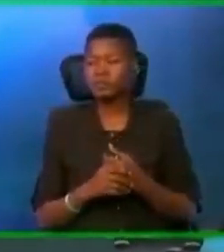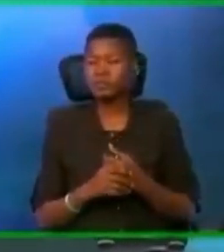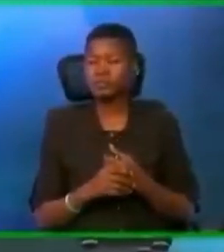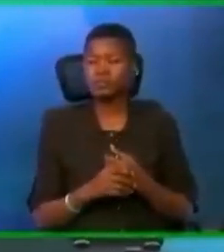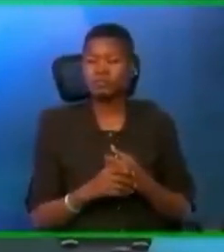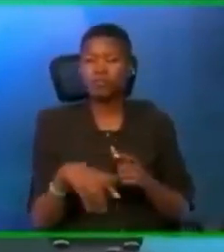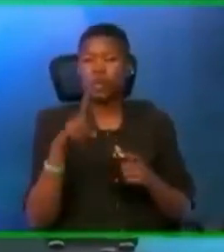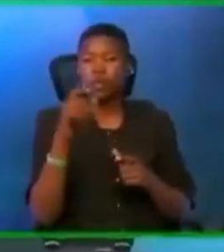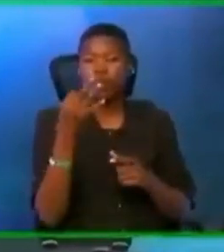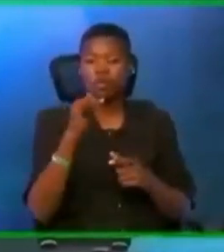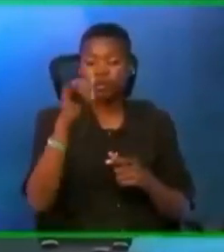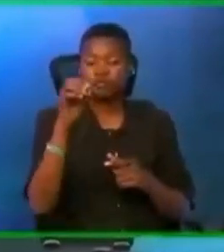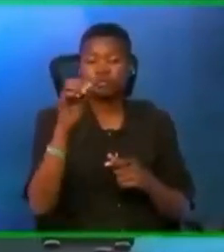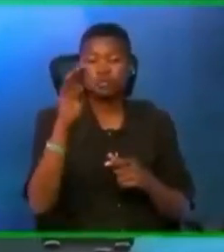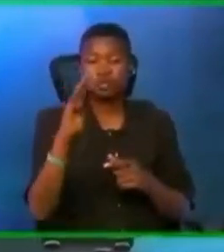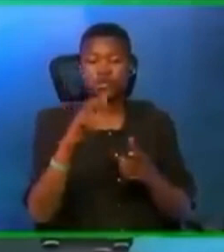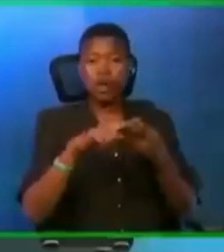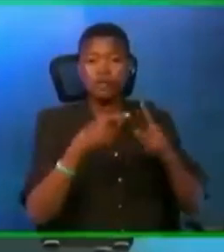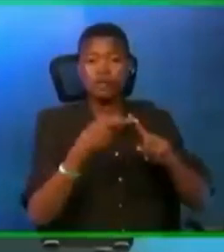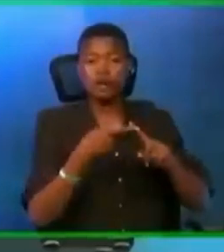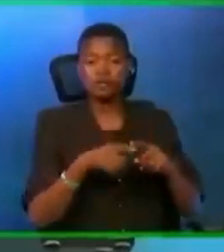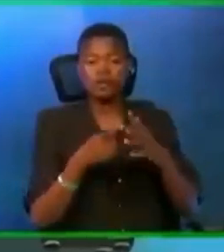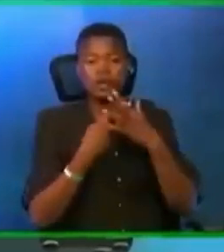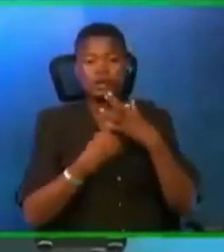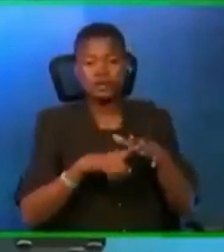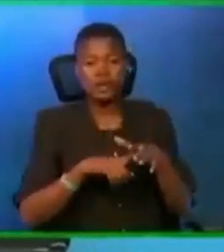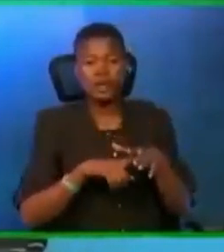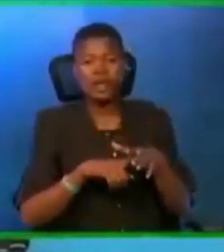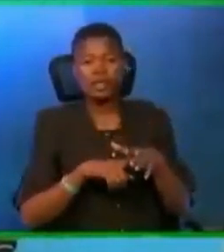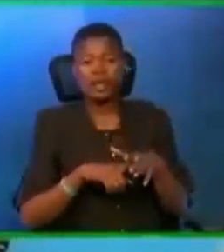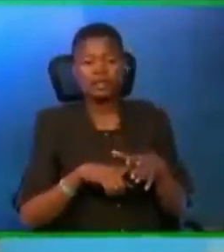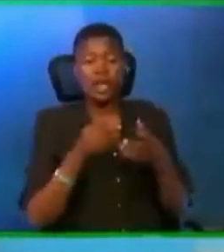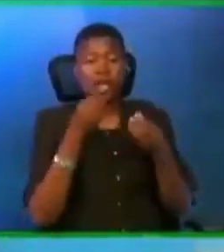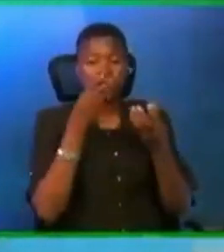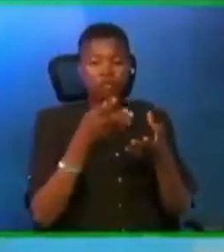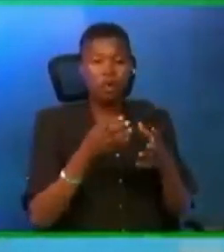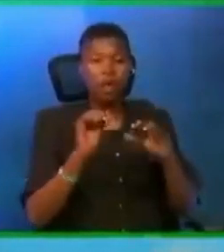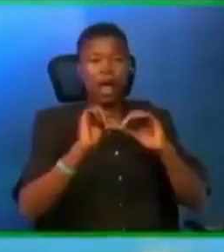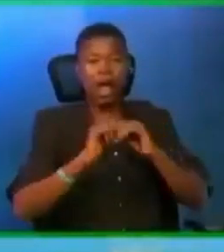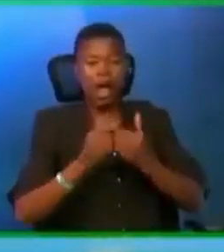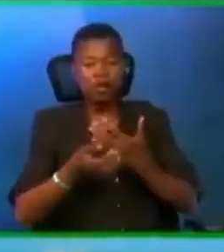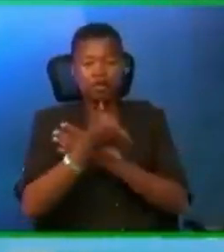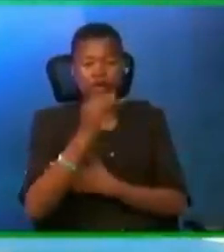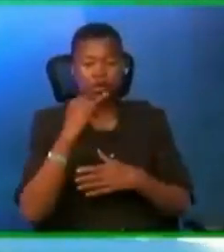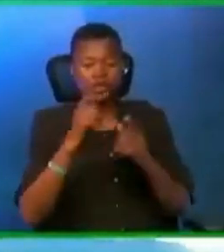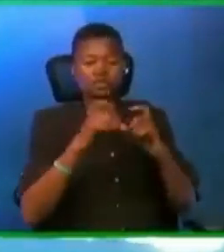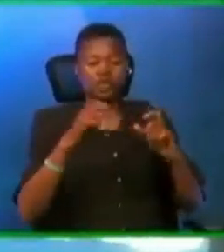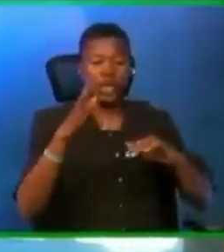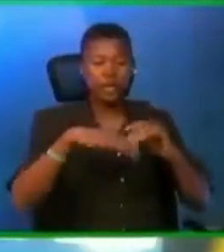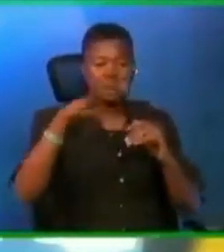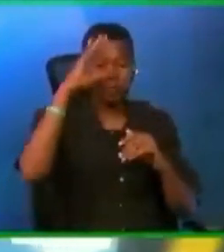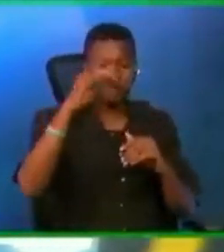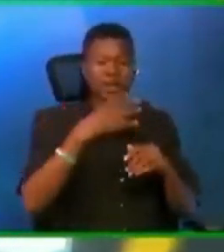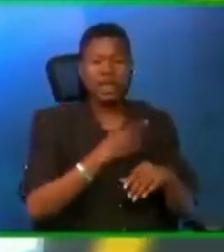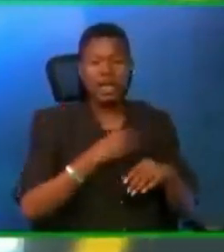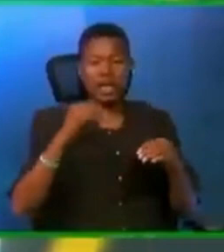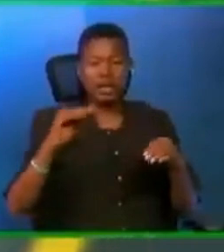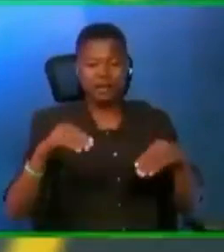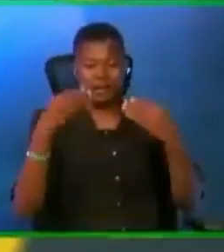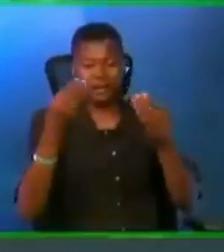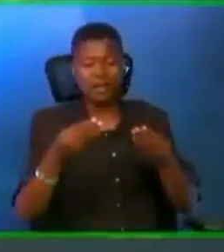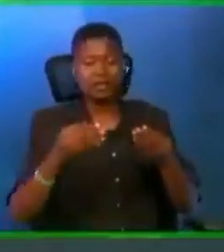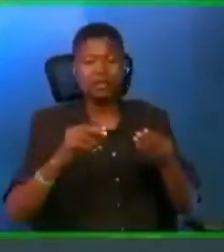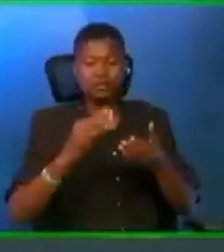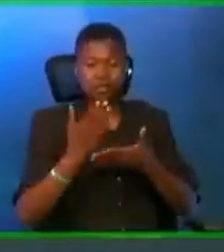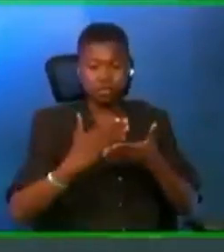One of Job's friends began to reveal how that God is greater than man. And he gave us evidences, a few scenarios to suggest that God is greater than man.